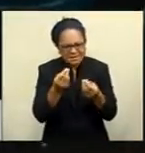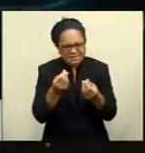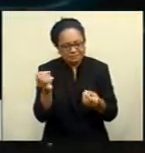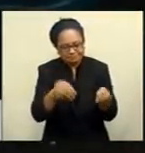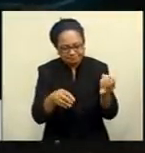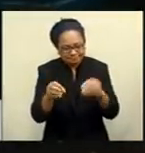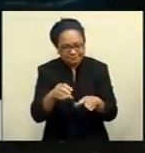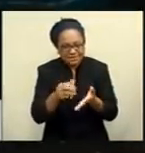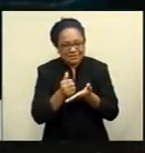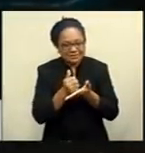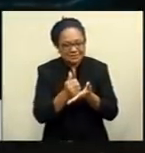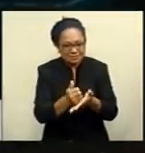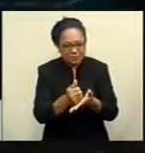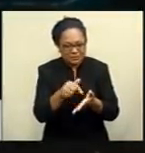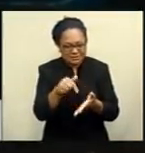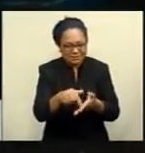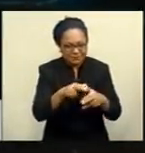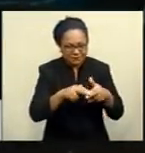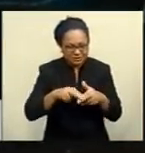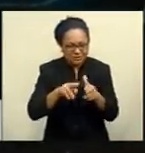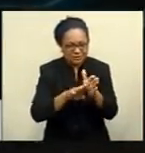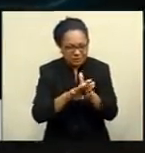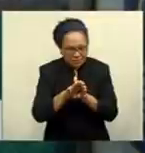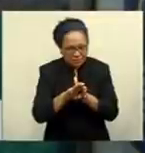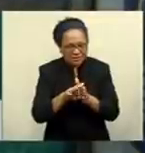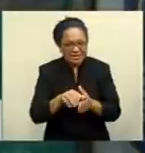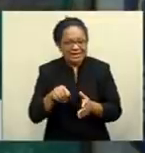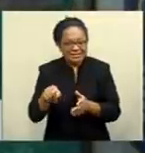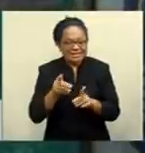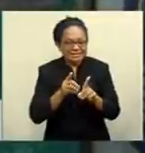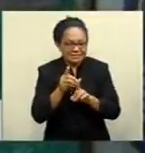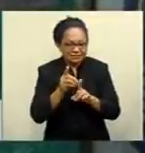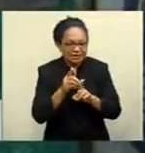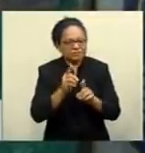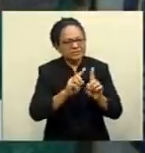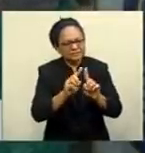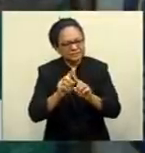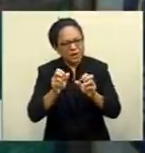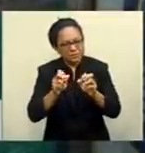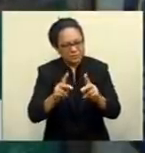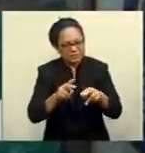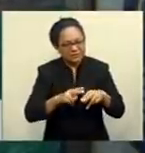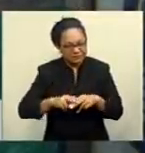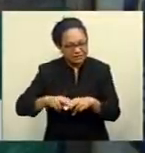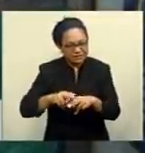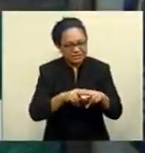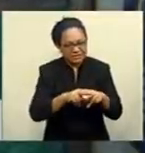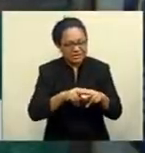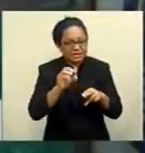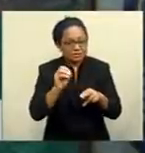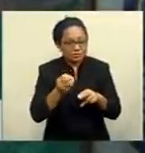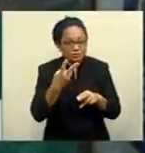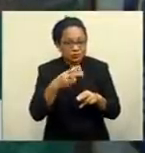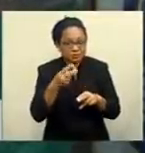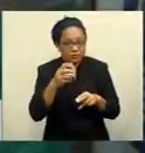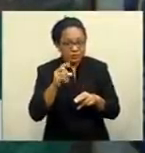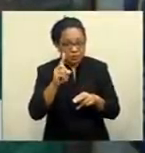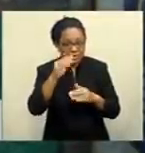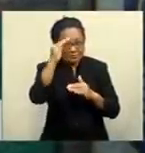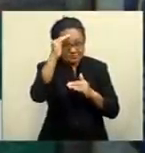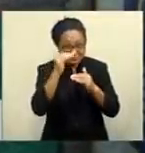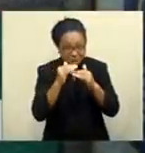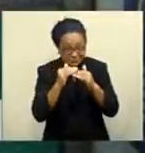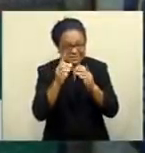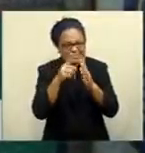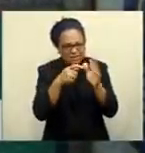domestic investor confidence and developing our sector-based opportunities. For the first half of 2021, Investment Fiji